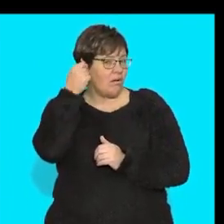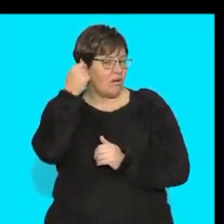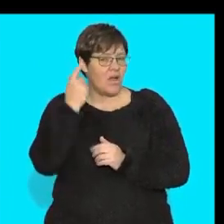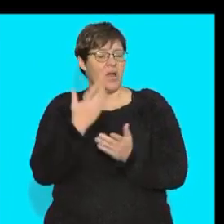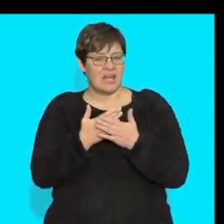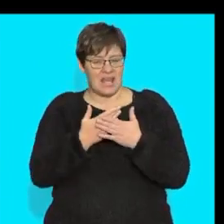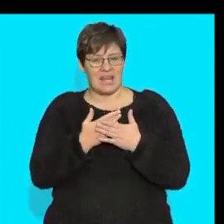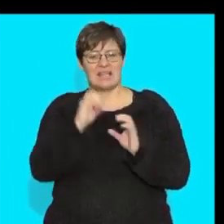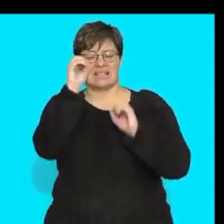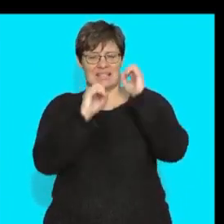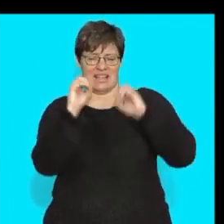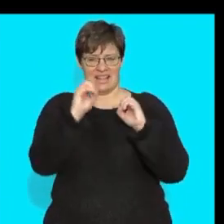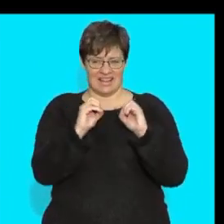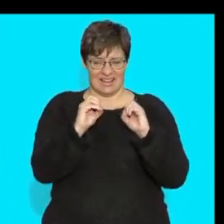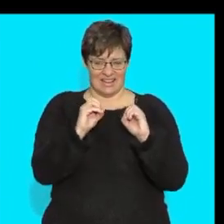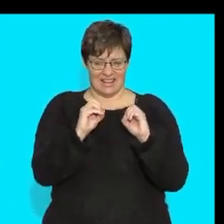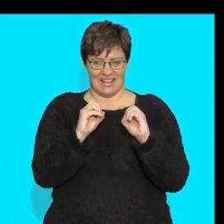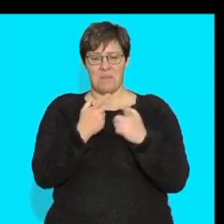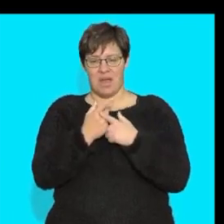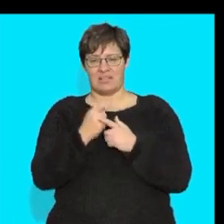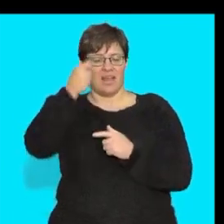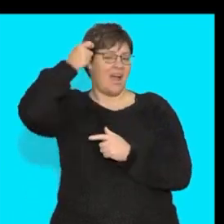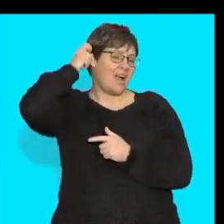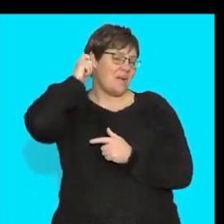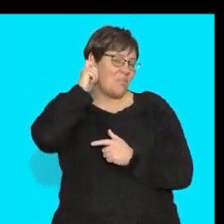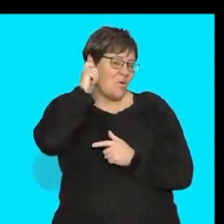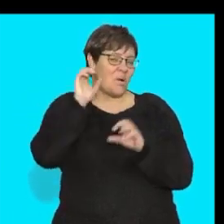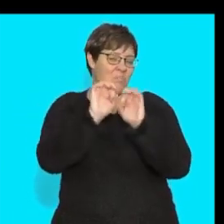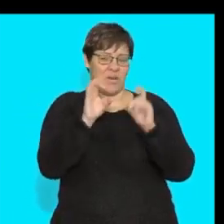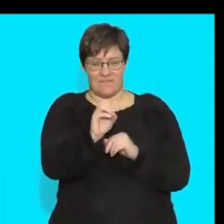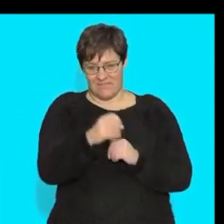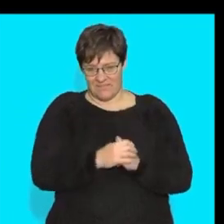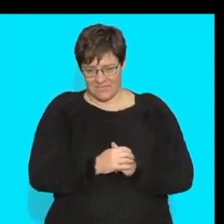got these cells but i've got the cartilages that are going to go with